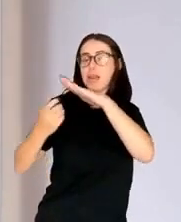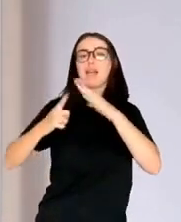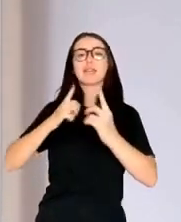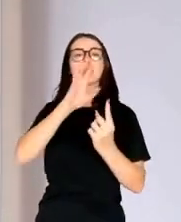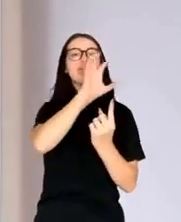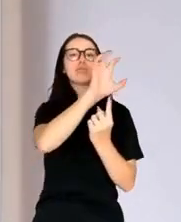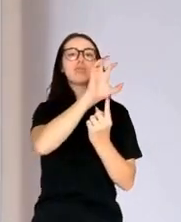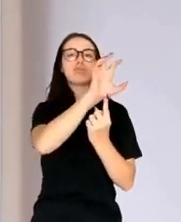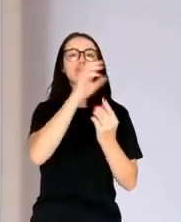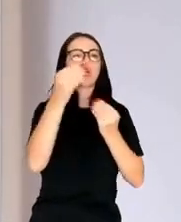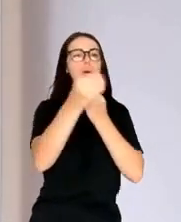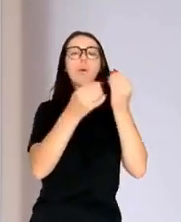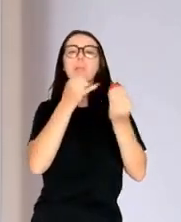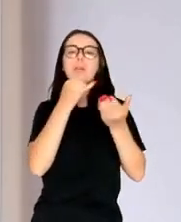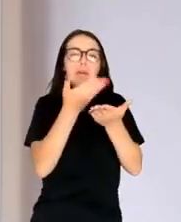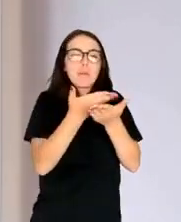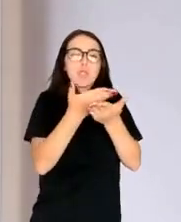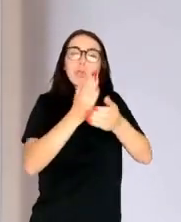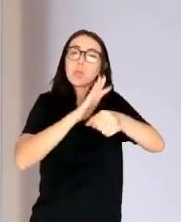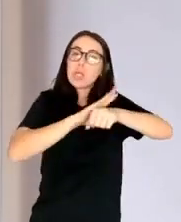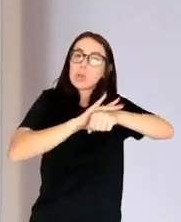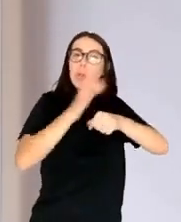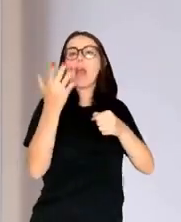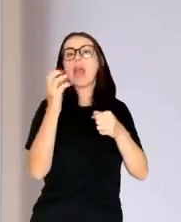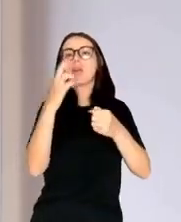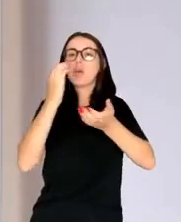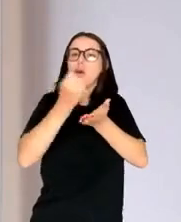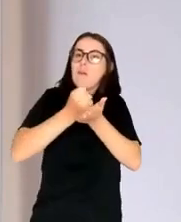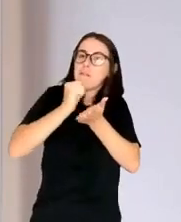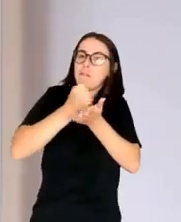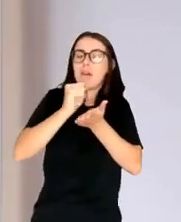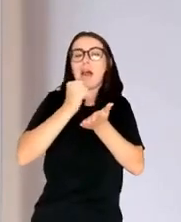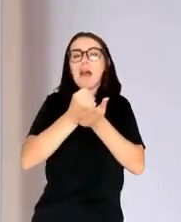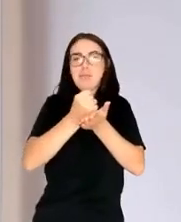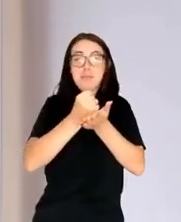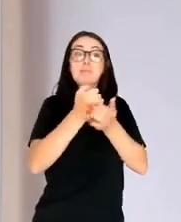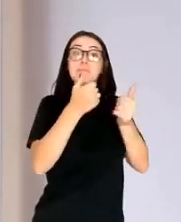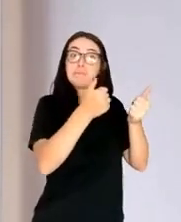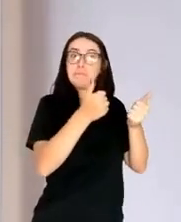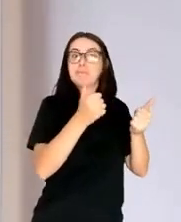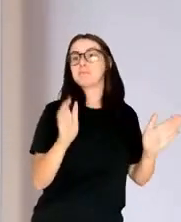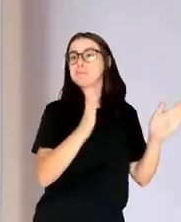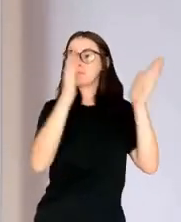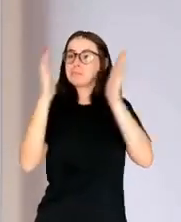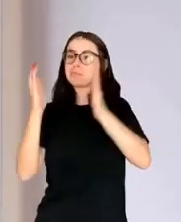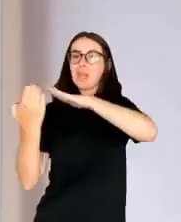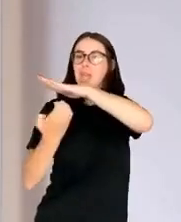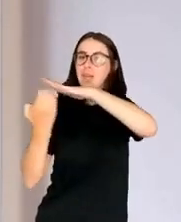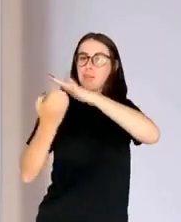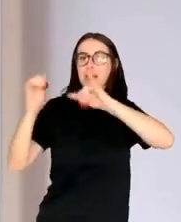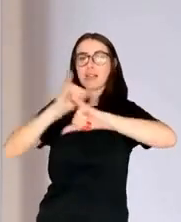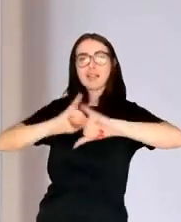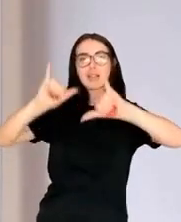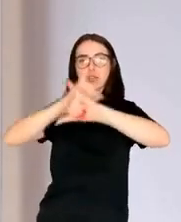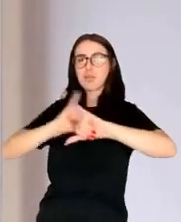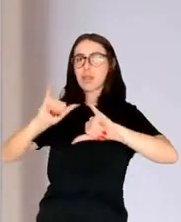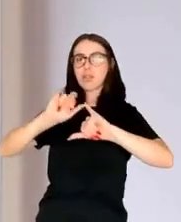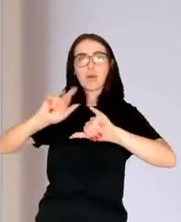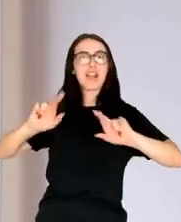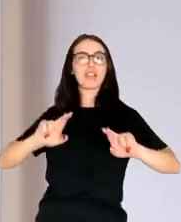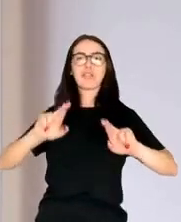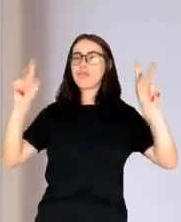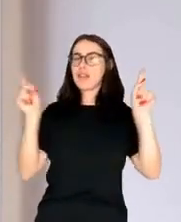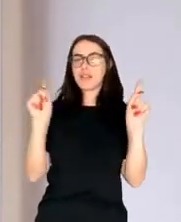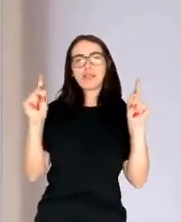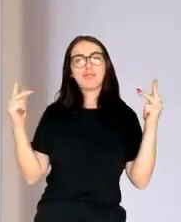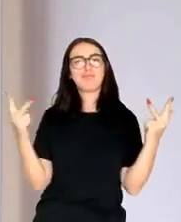no different when confronted with the harm that some of their favorite regulatory efforts might cause to user privacy or the integrity